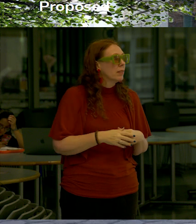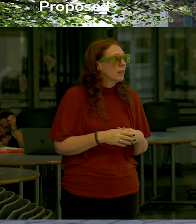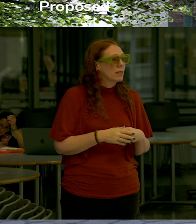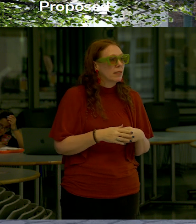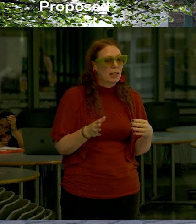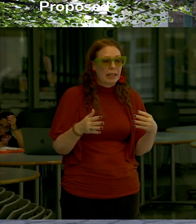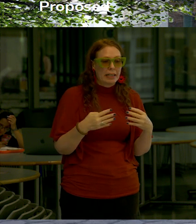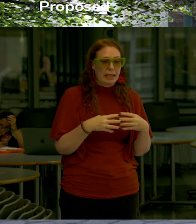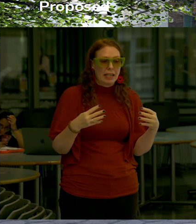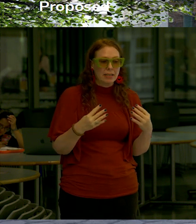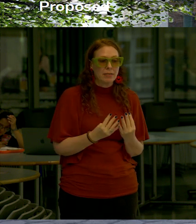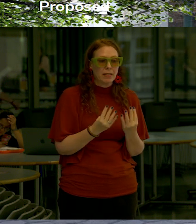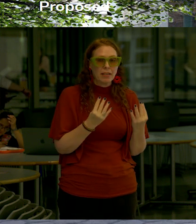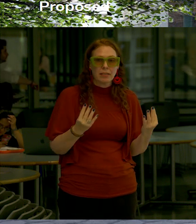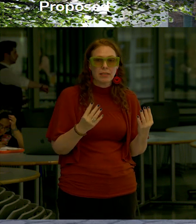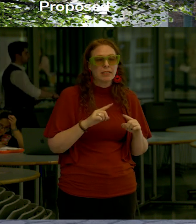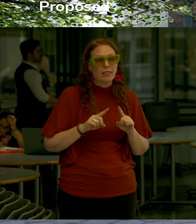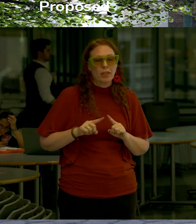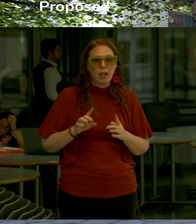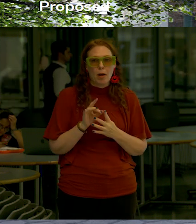some cases it's gates in some cases it's deployables